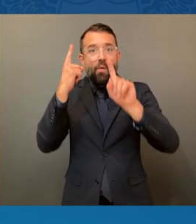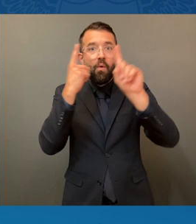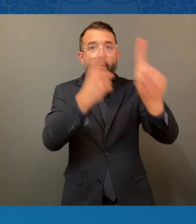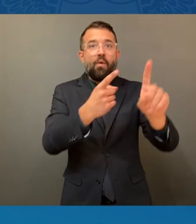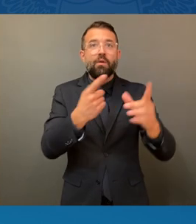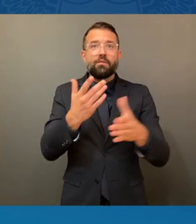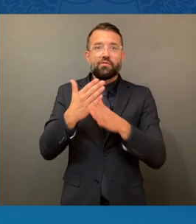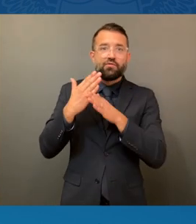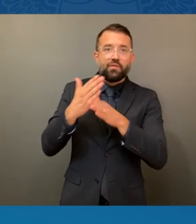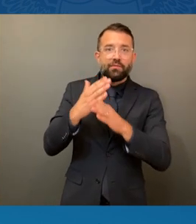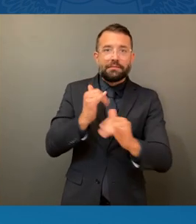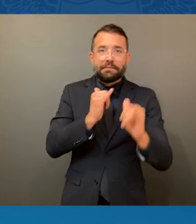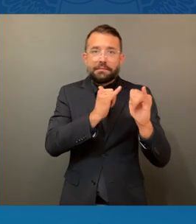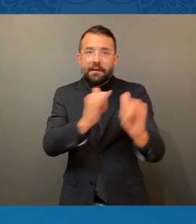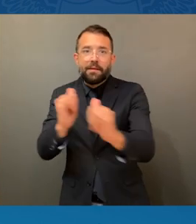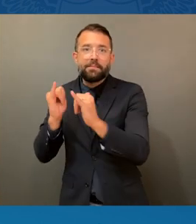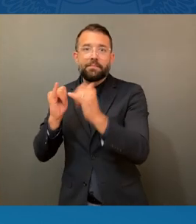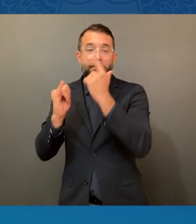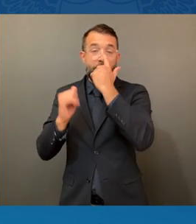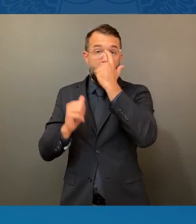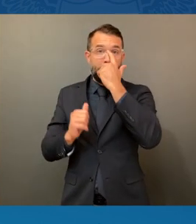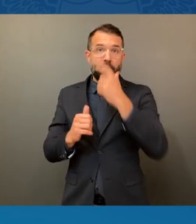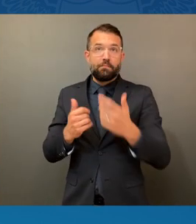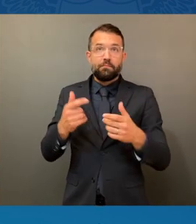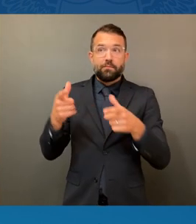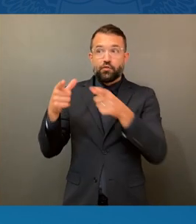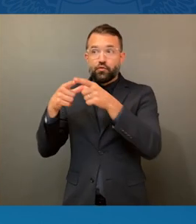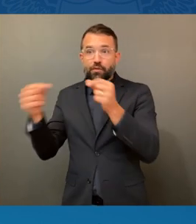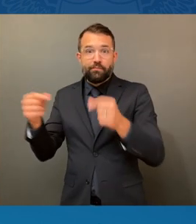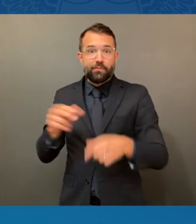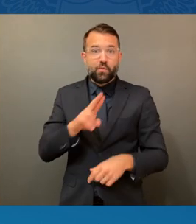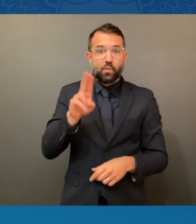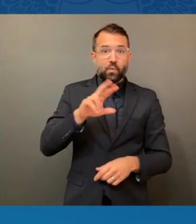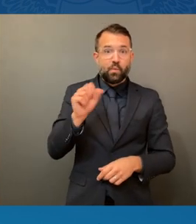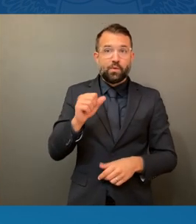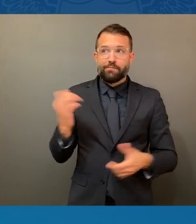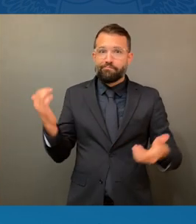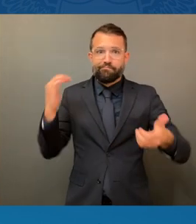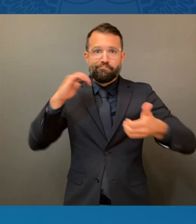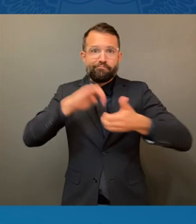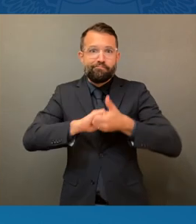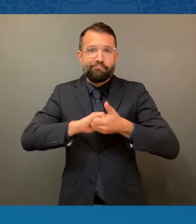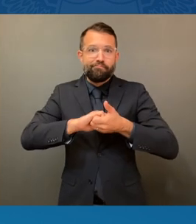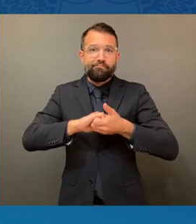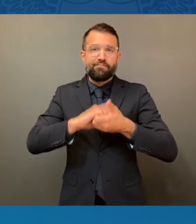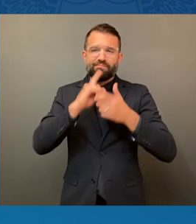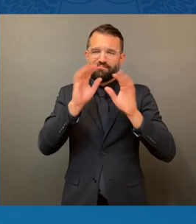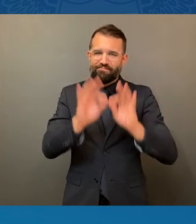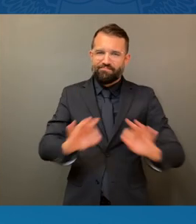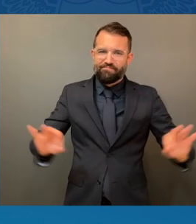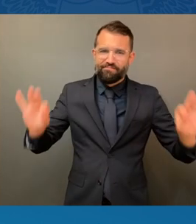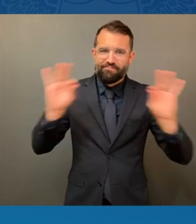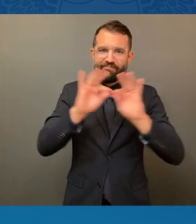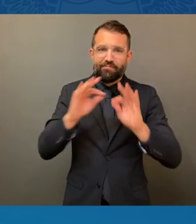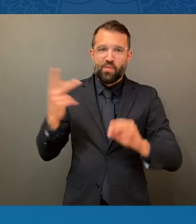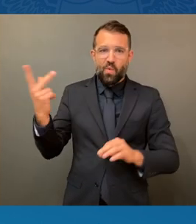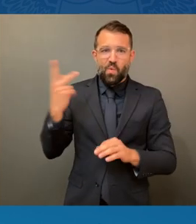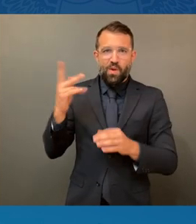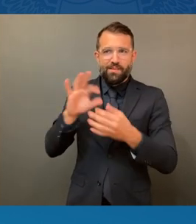and the United States, relies on the partnership that we have, the collaboration and the cooperation that we have.